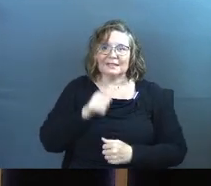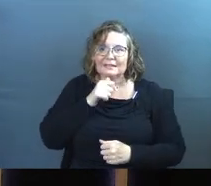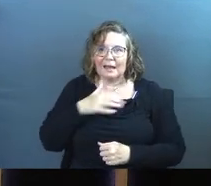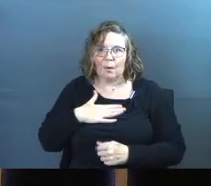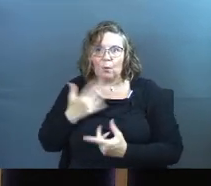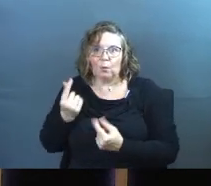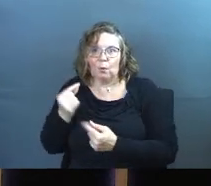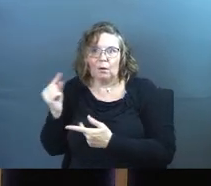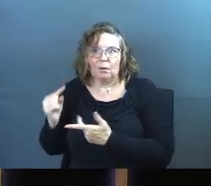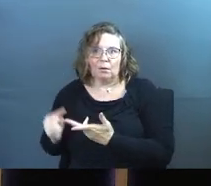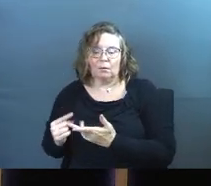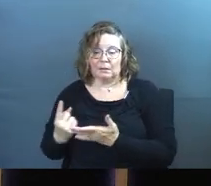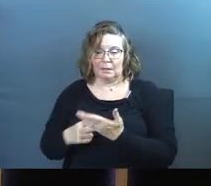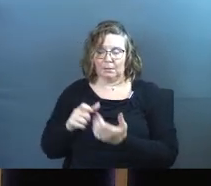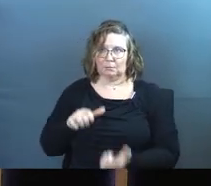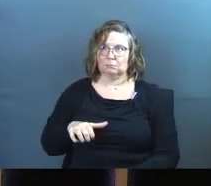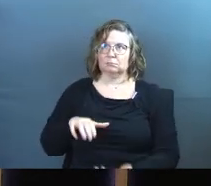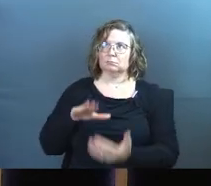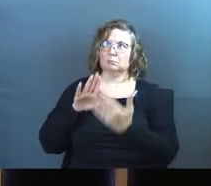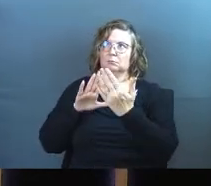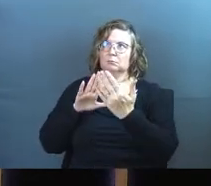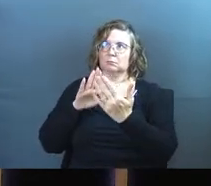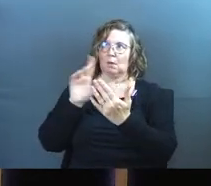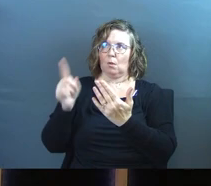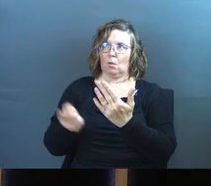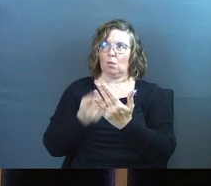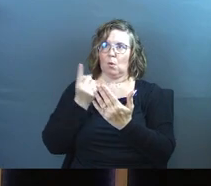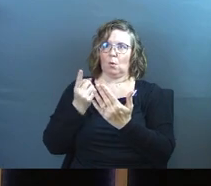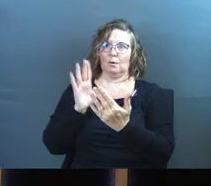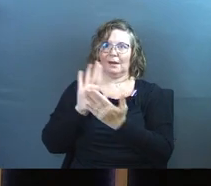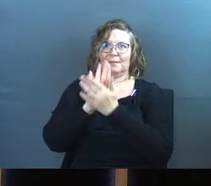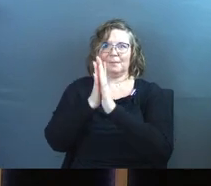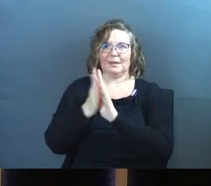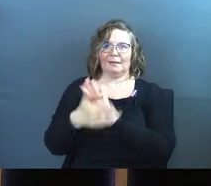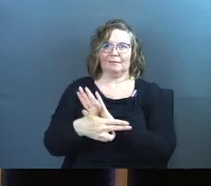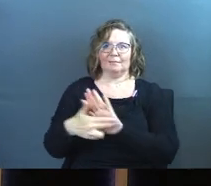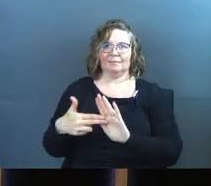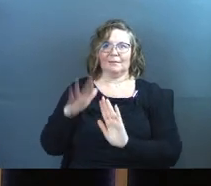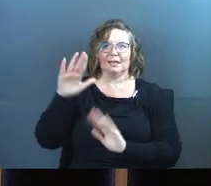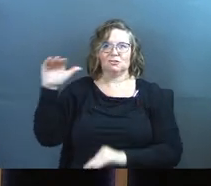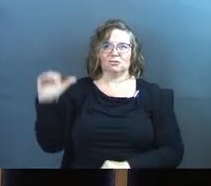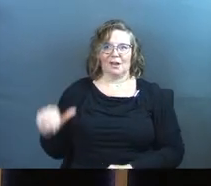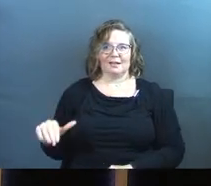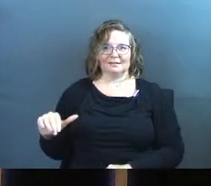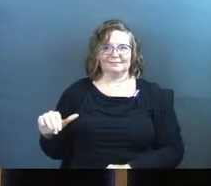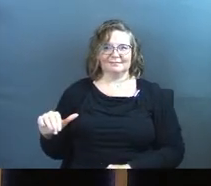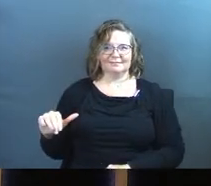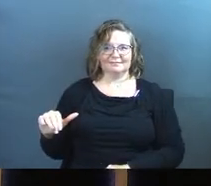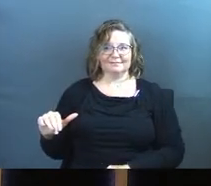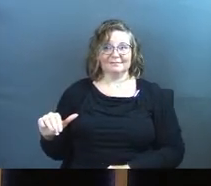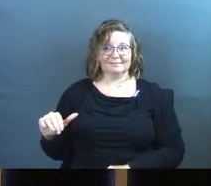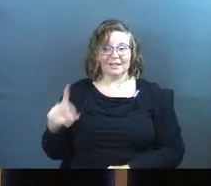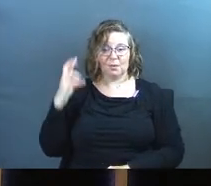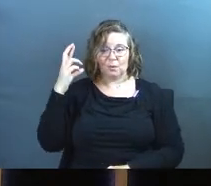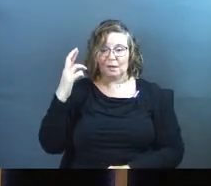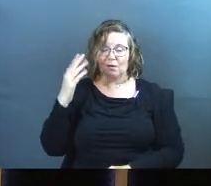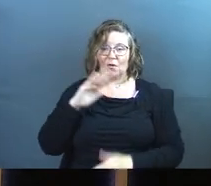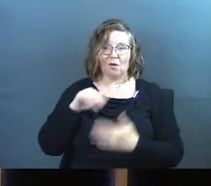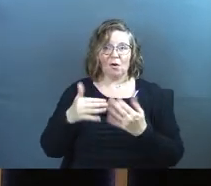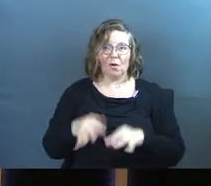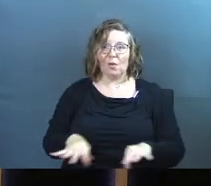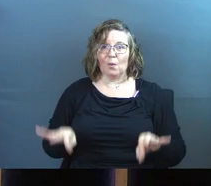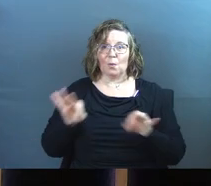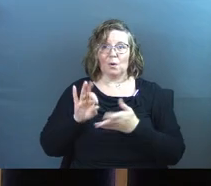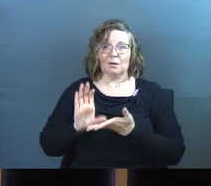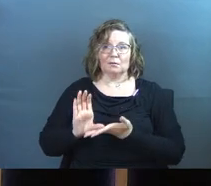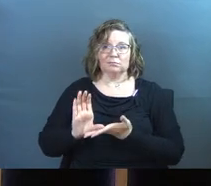And there's something about standing before God alone and just being his child. that all of a sudden we realize we have all the worth in